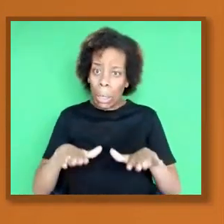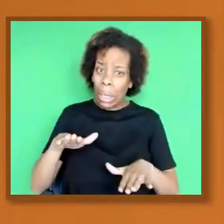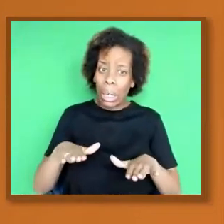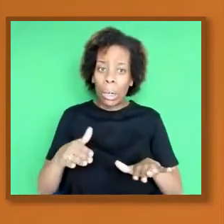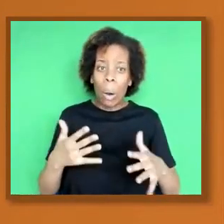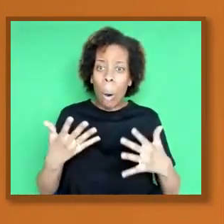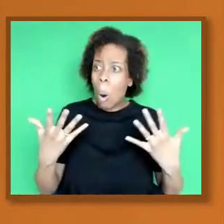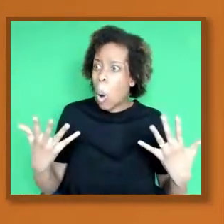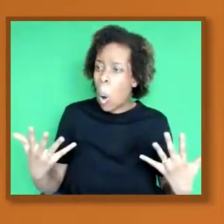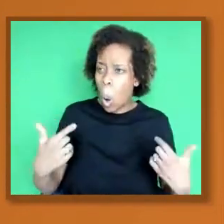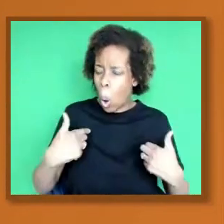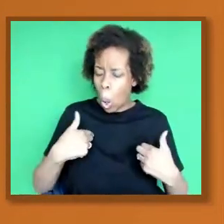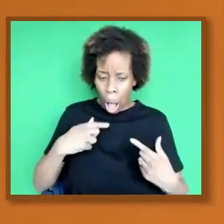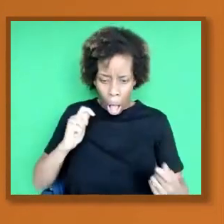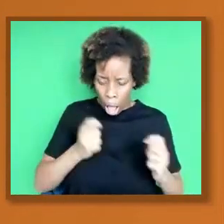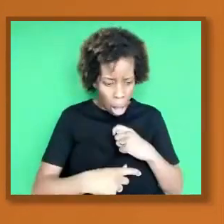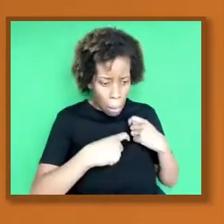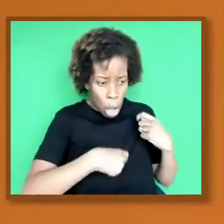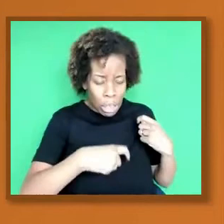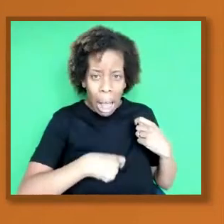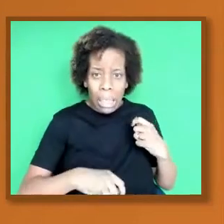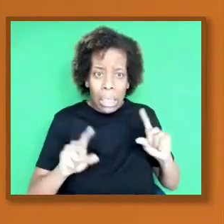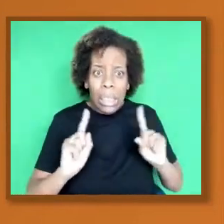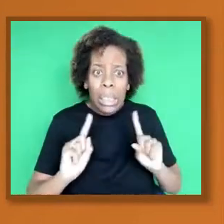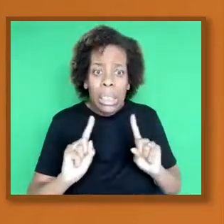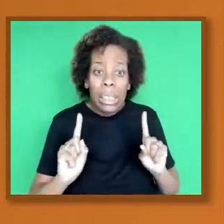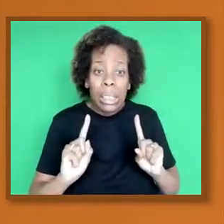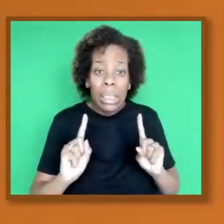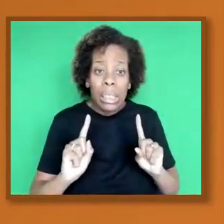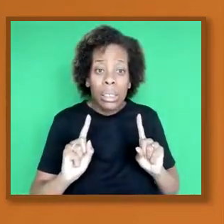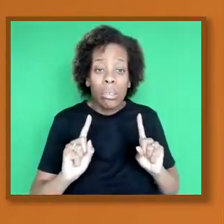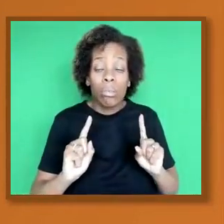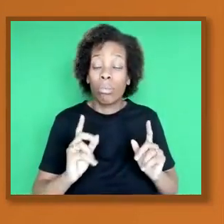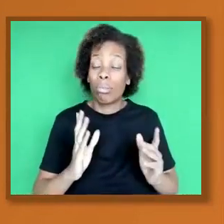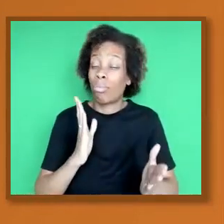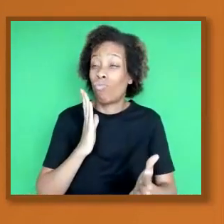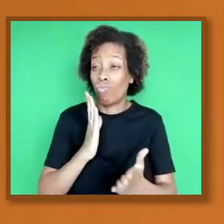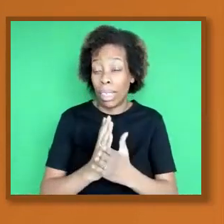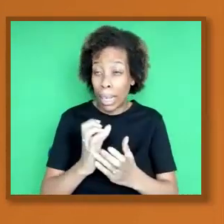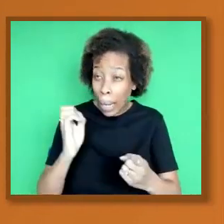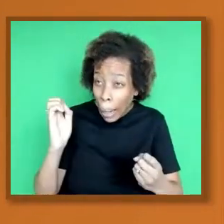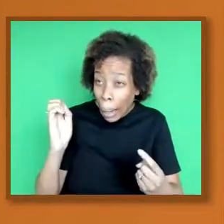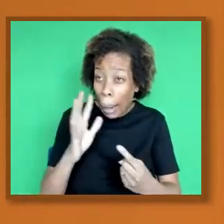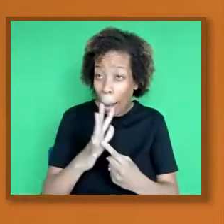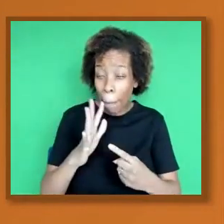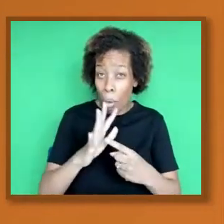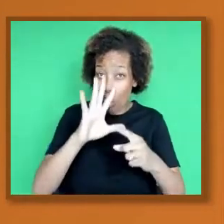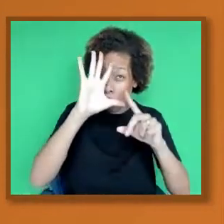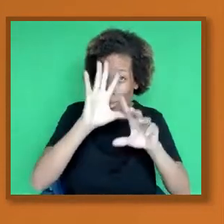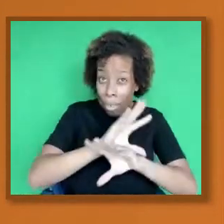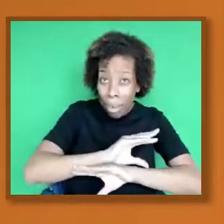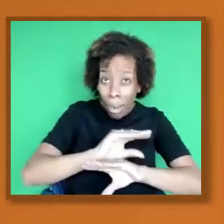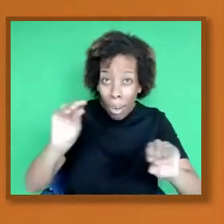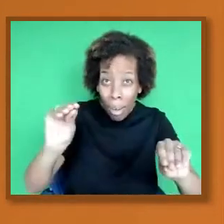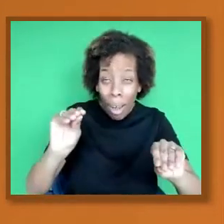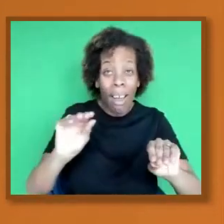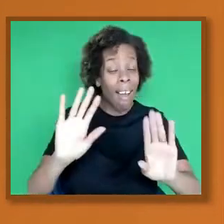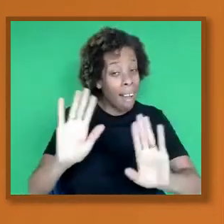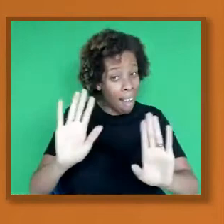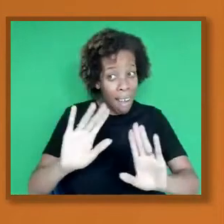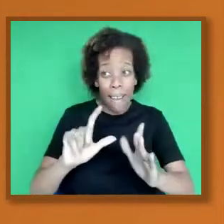person? So it's really important that you have answered that particular question